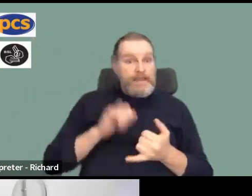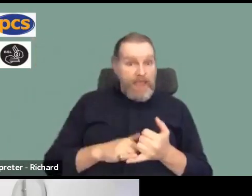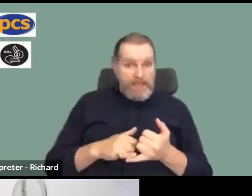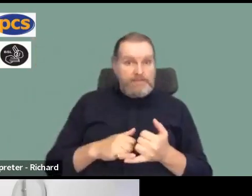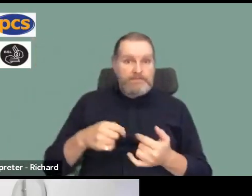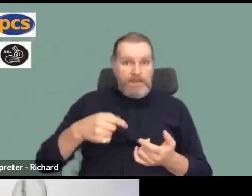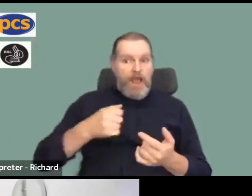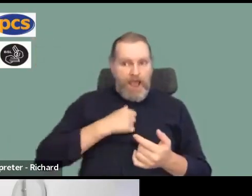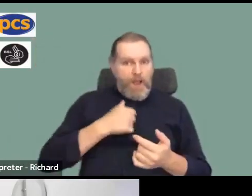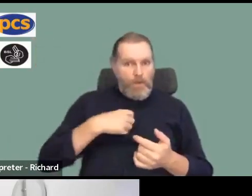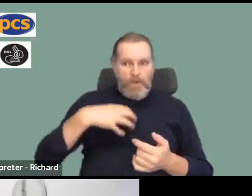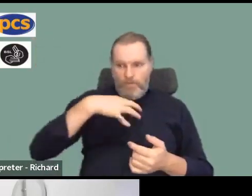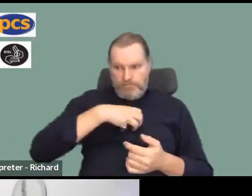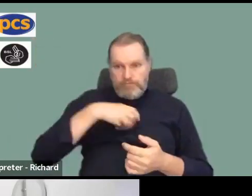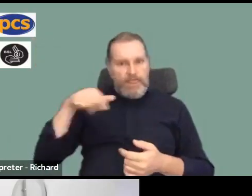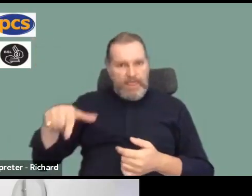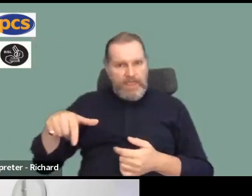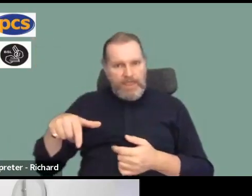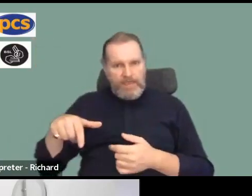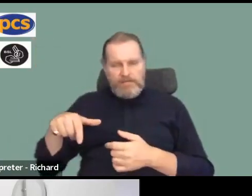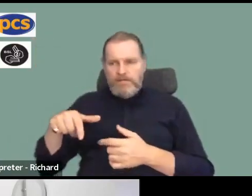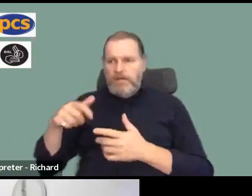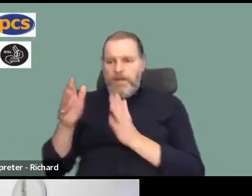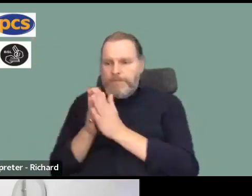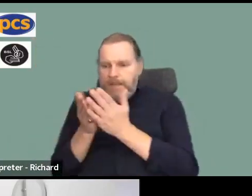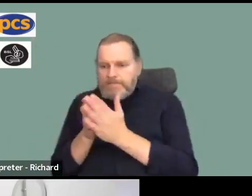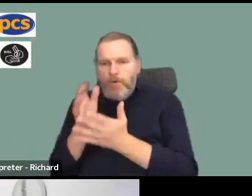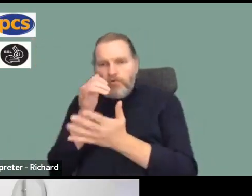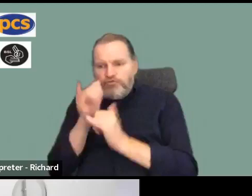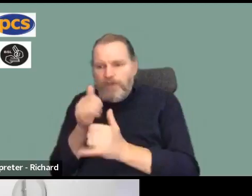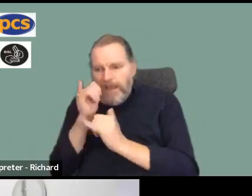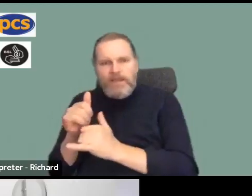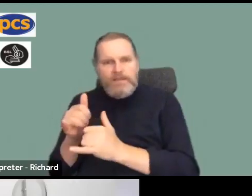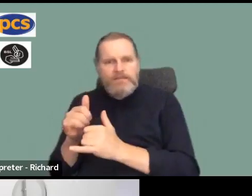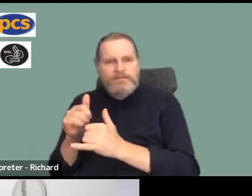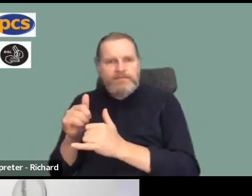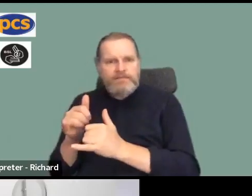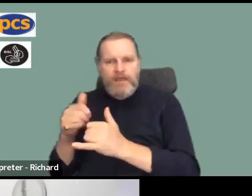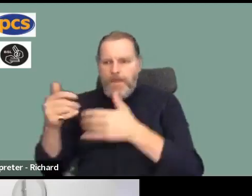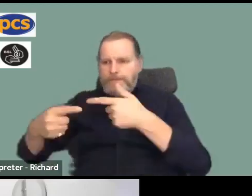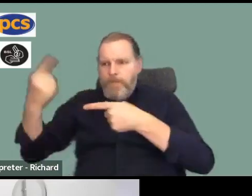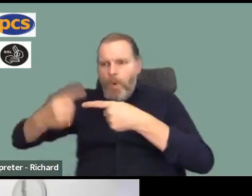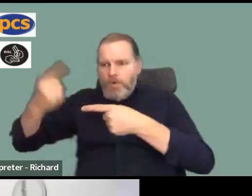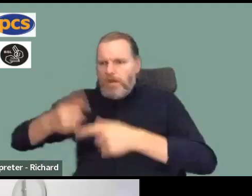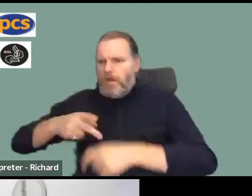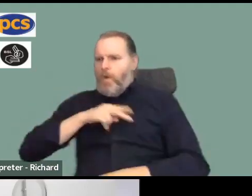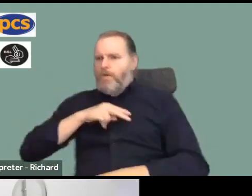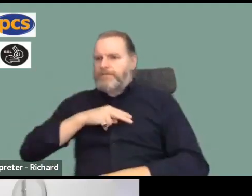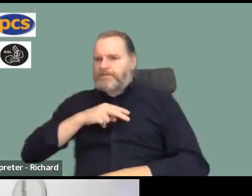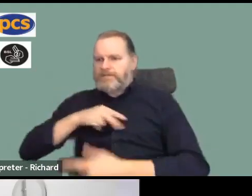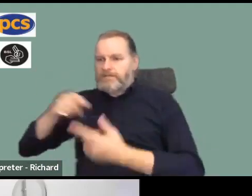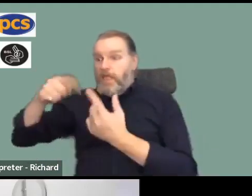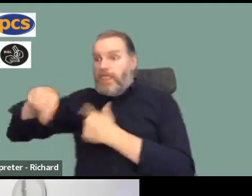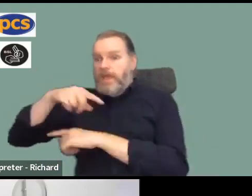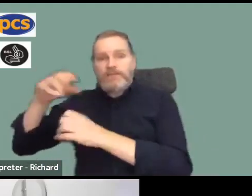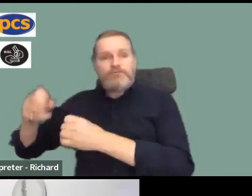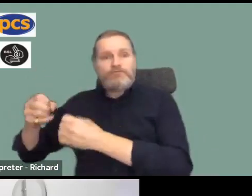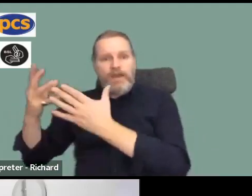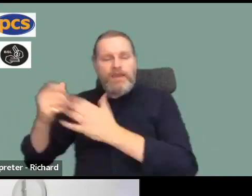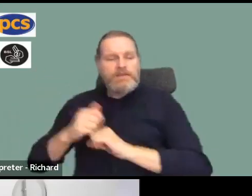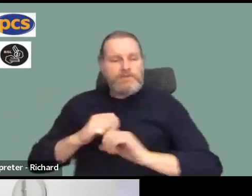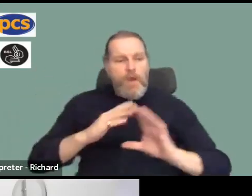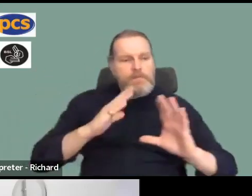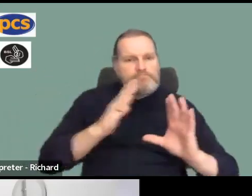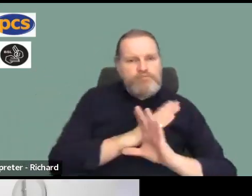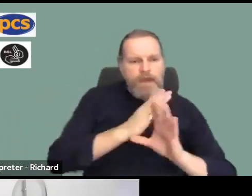checkers, people in the Border Force, people in air traffic control. And therefore, it's right that we know what private sector colleagues are doing to see